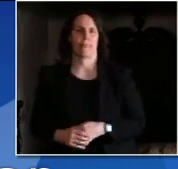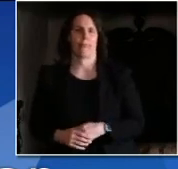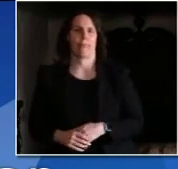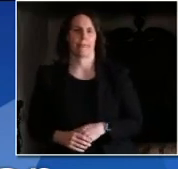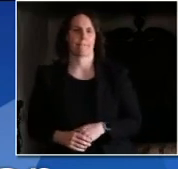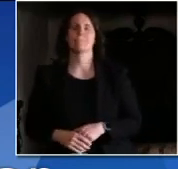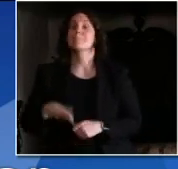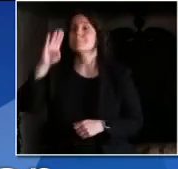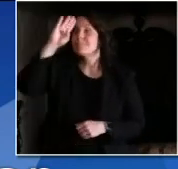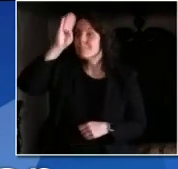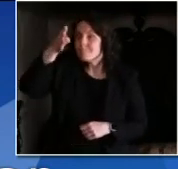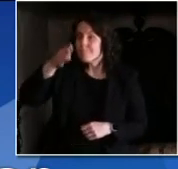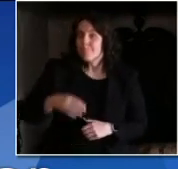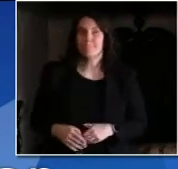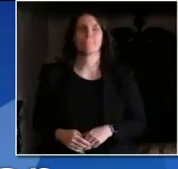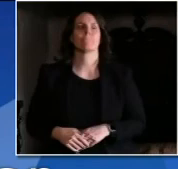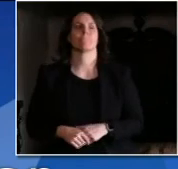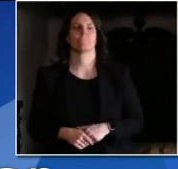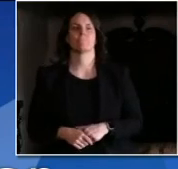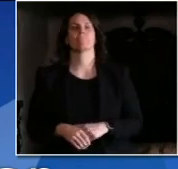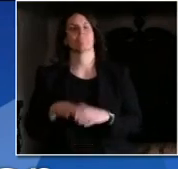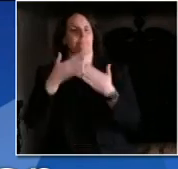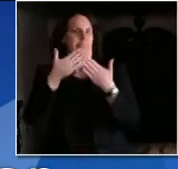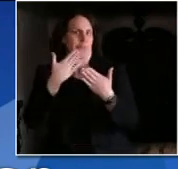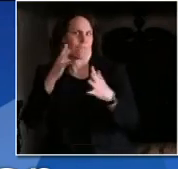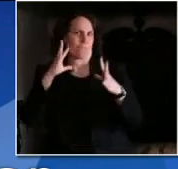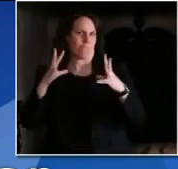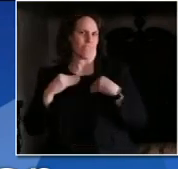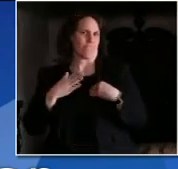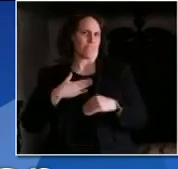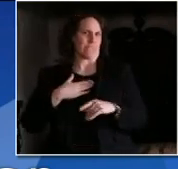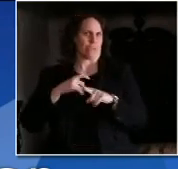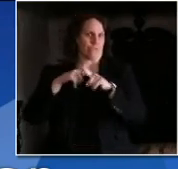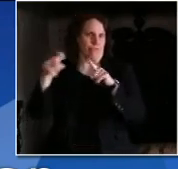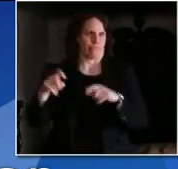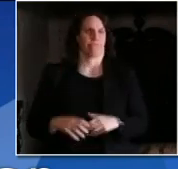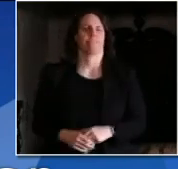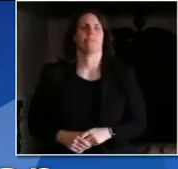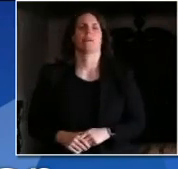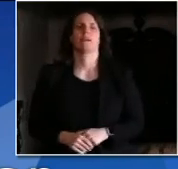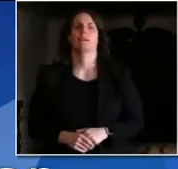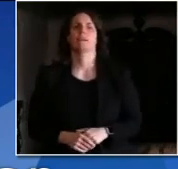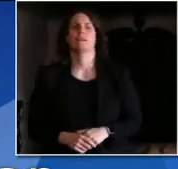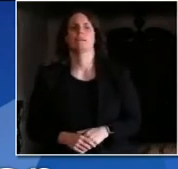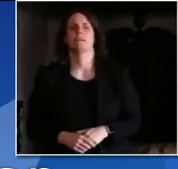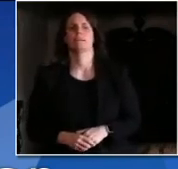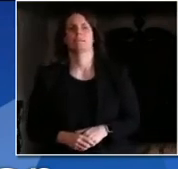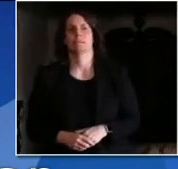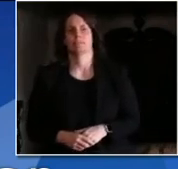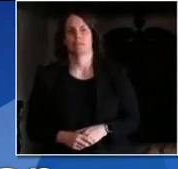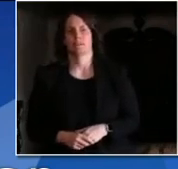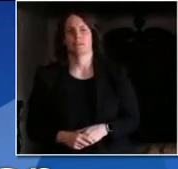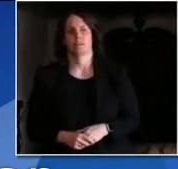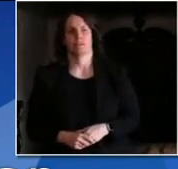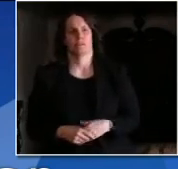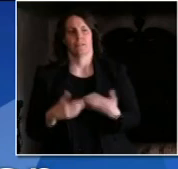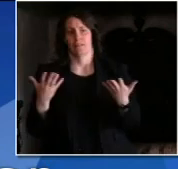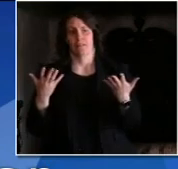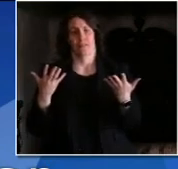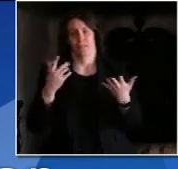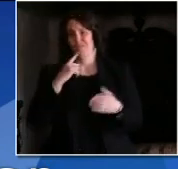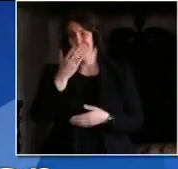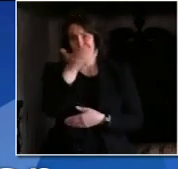Hi thanks for taking the call. This one is for pretty really anyone I guess but